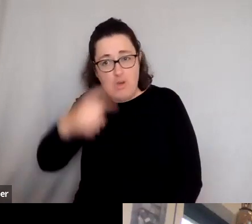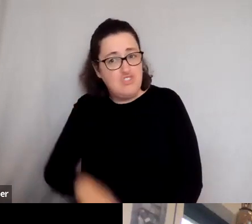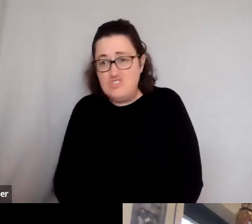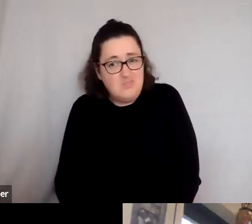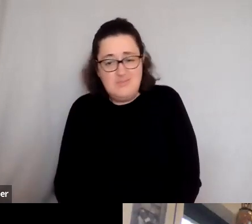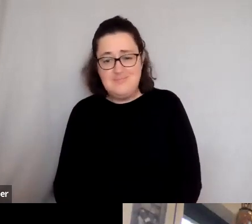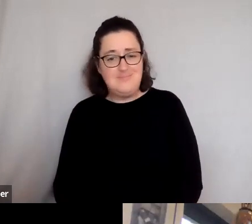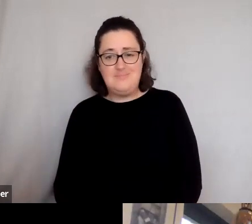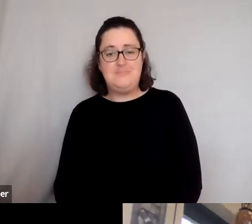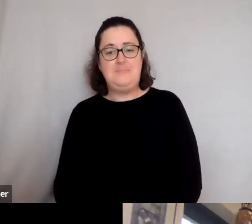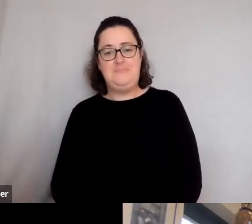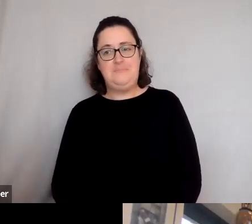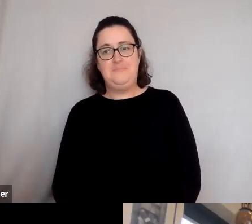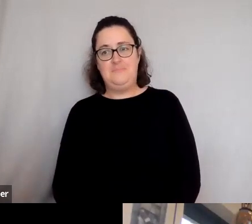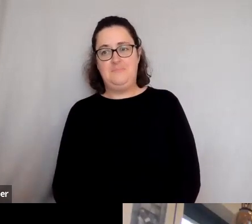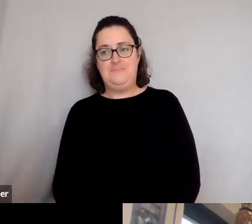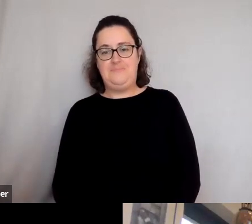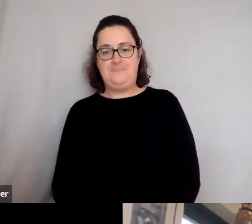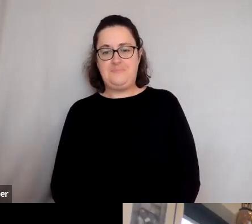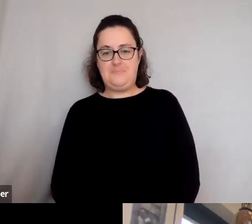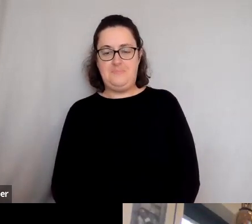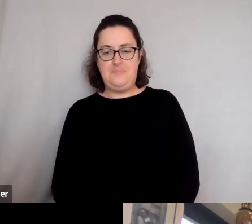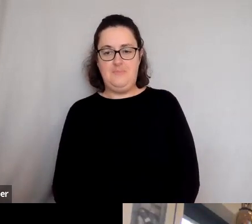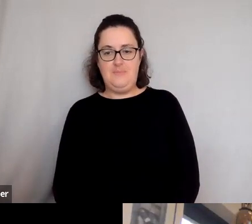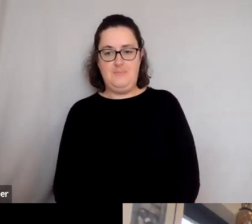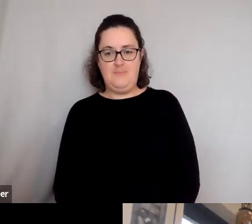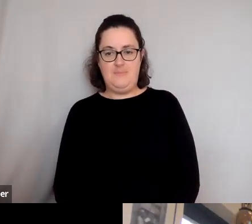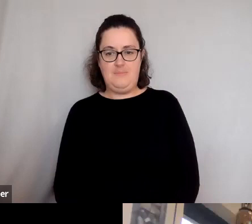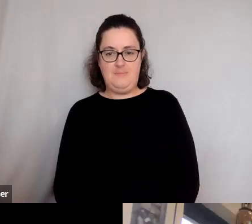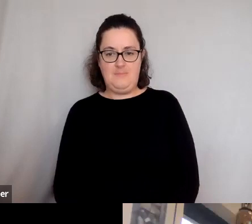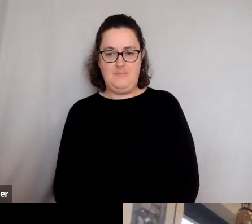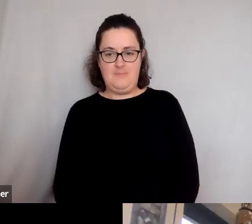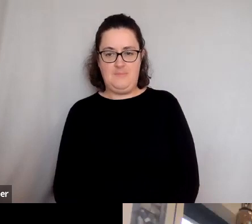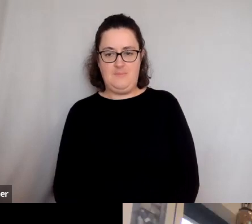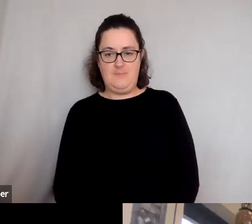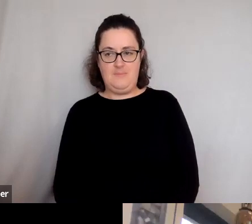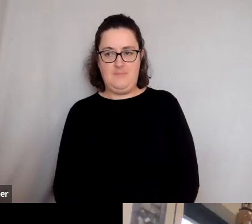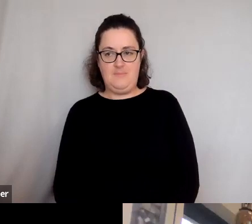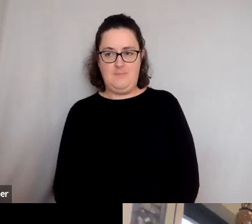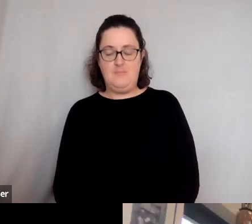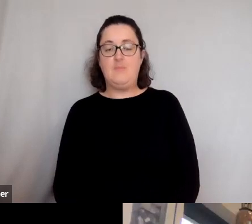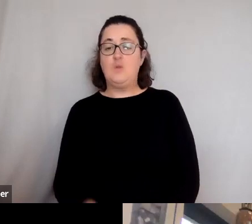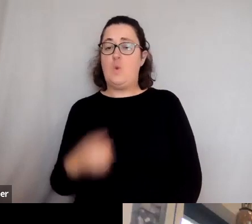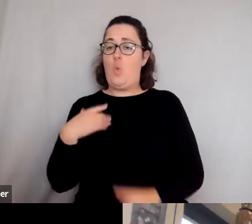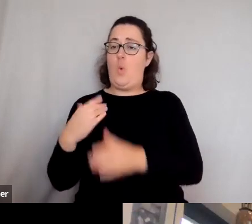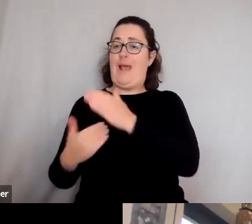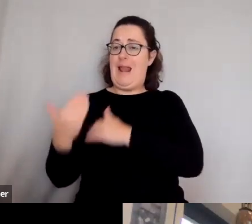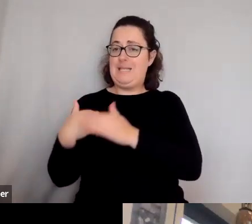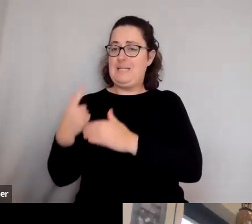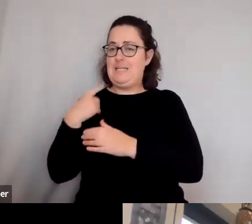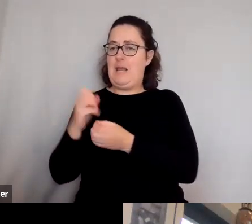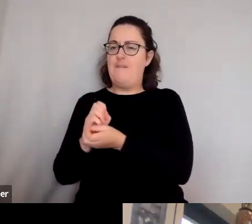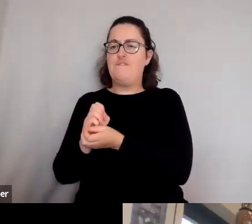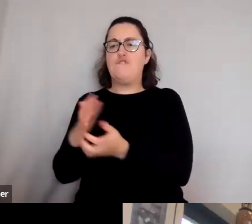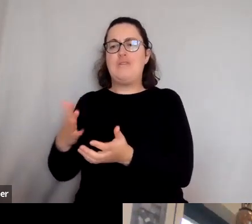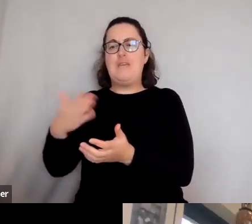you know, I think that you can liberate classics from that very